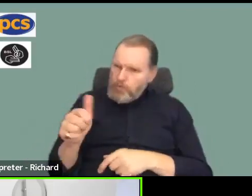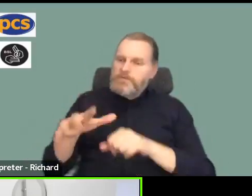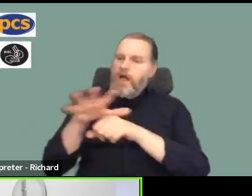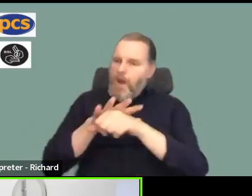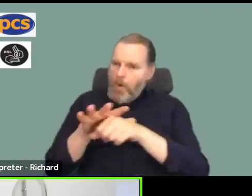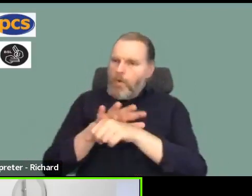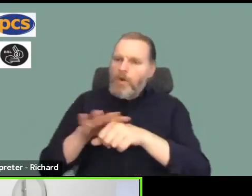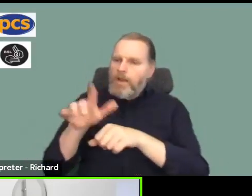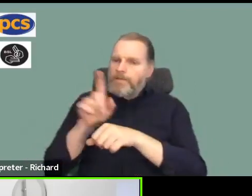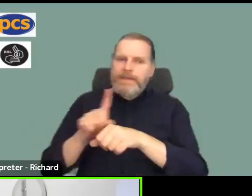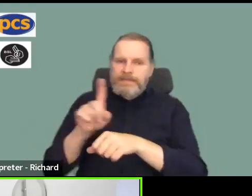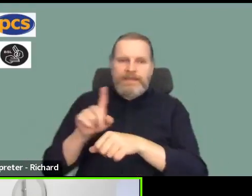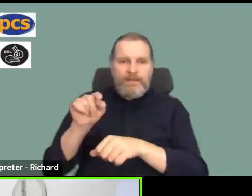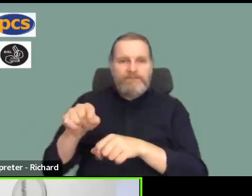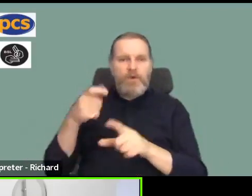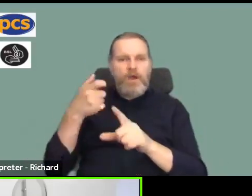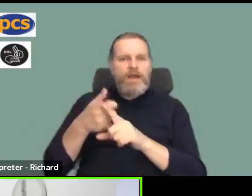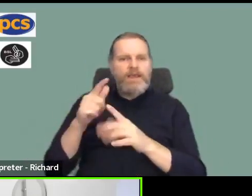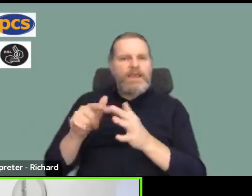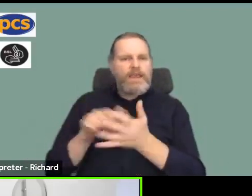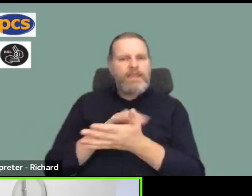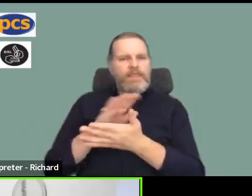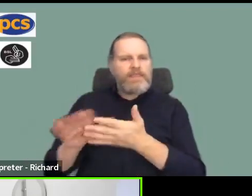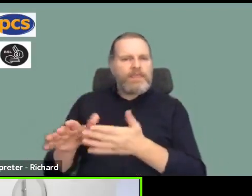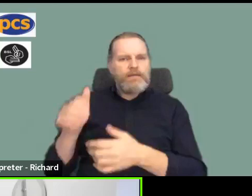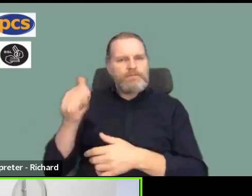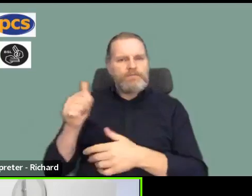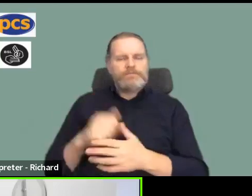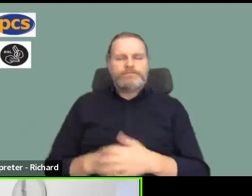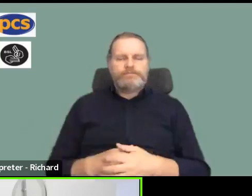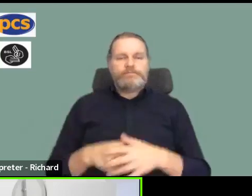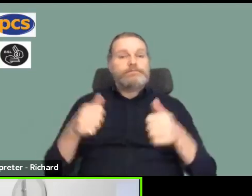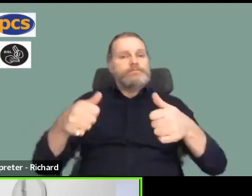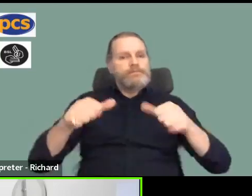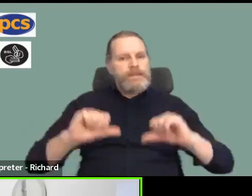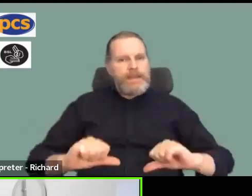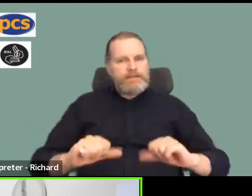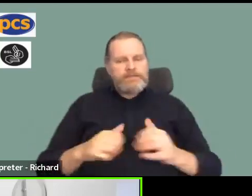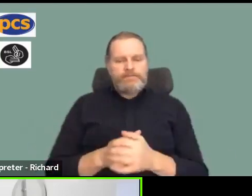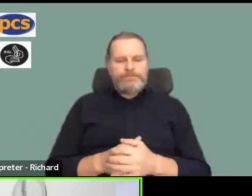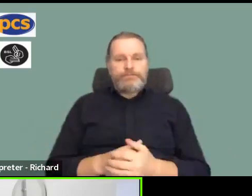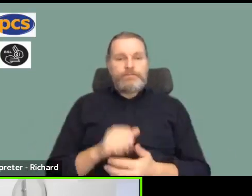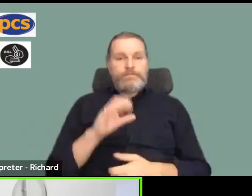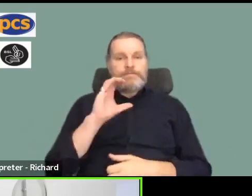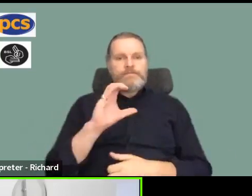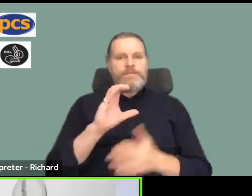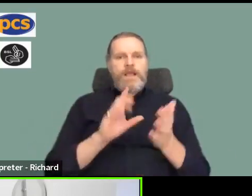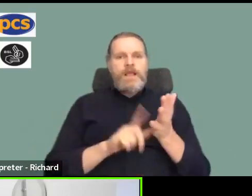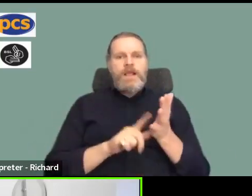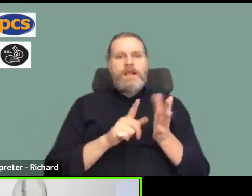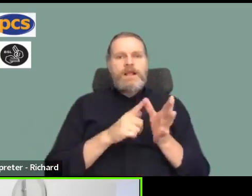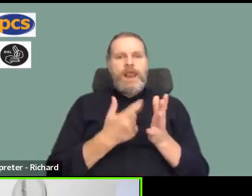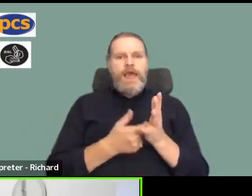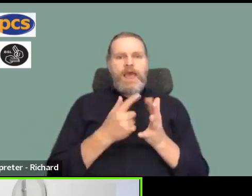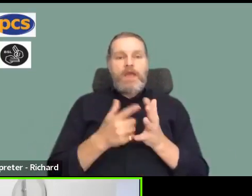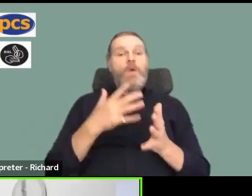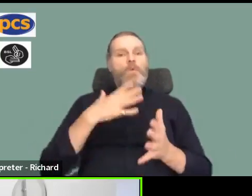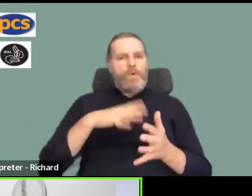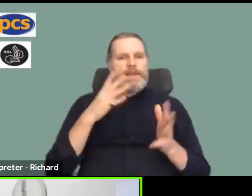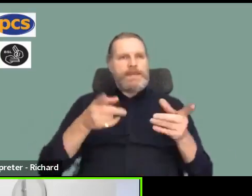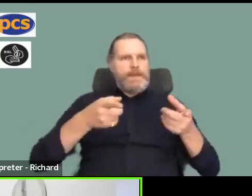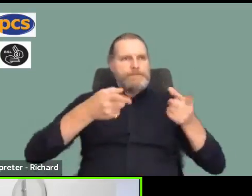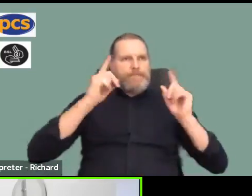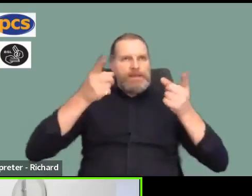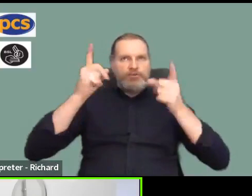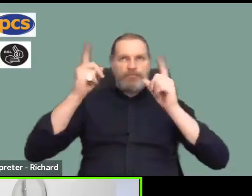good outcomes. Claire, we need to get your top people to visit sites to encourage those who are worried about